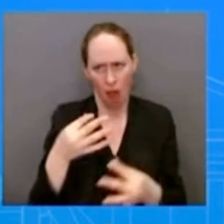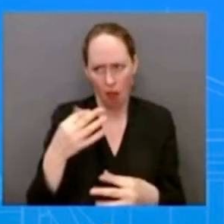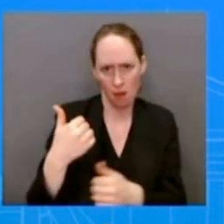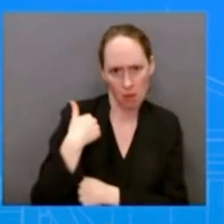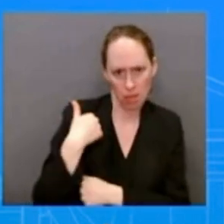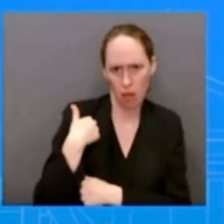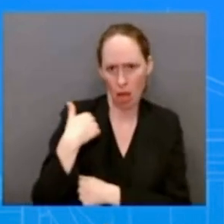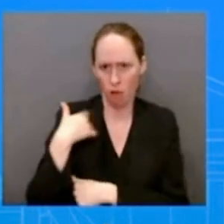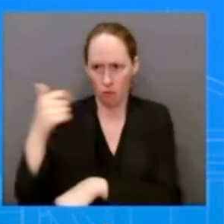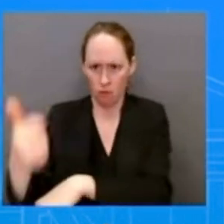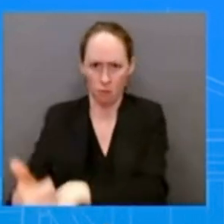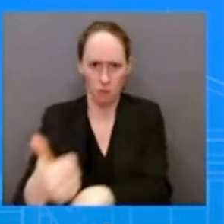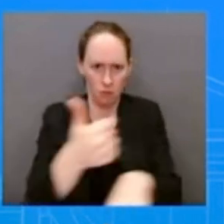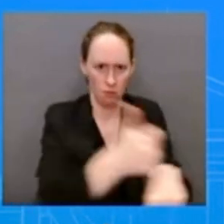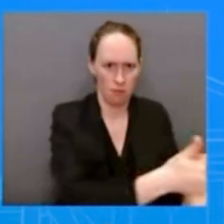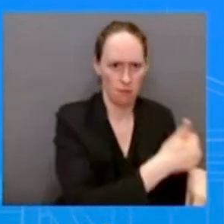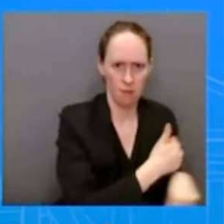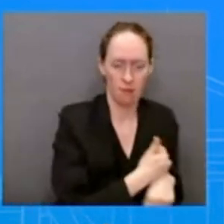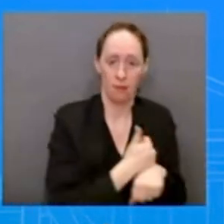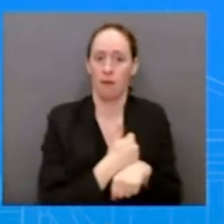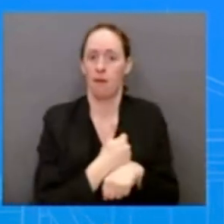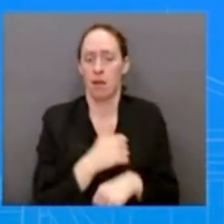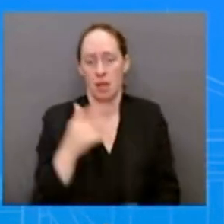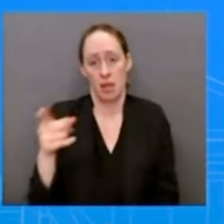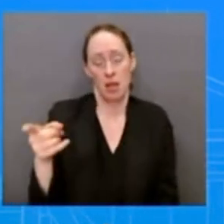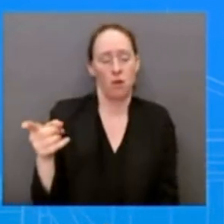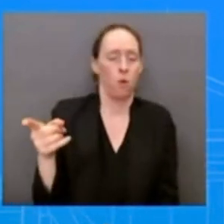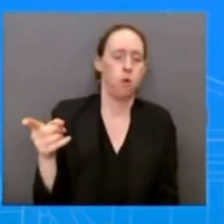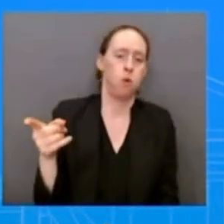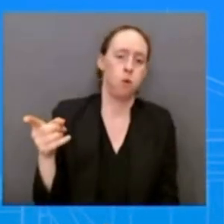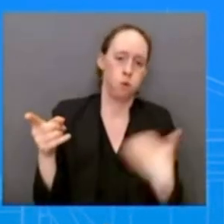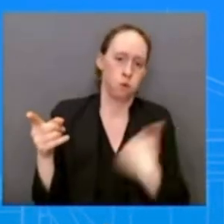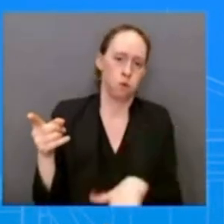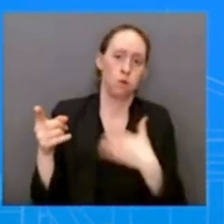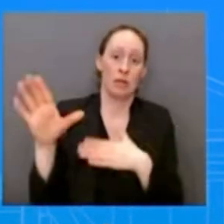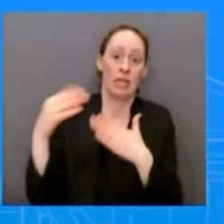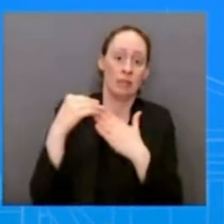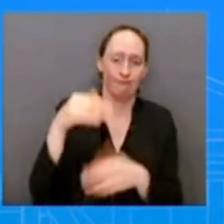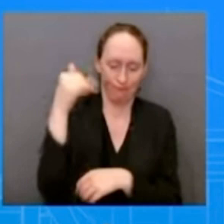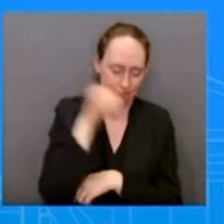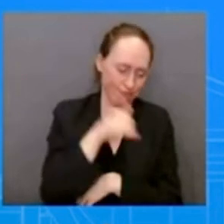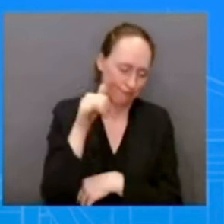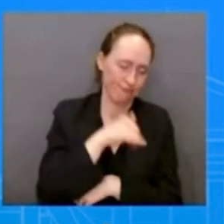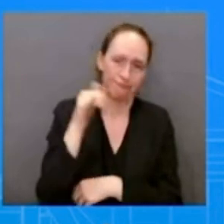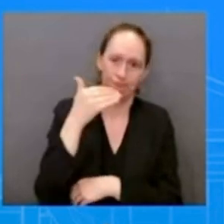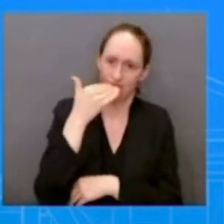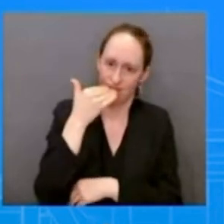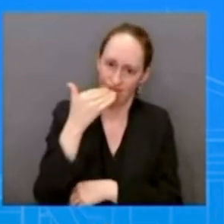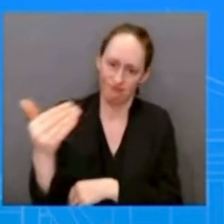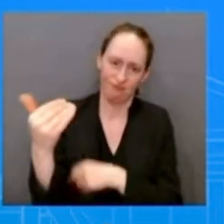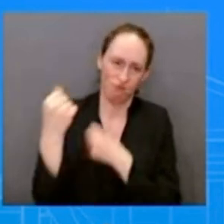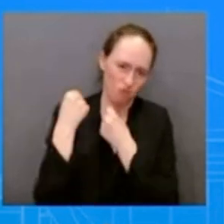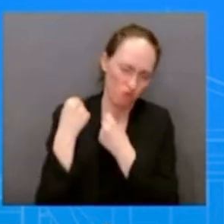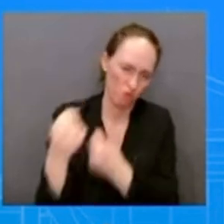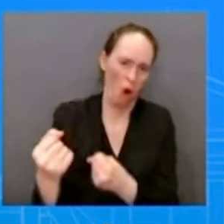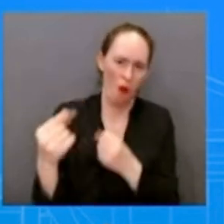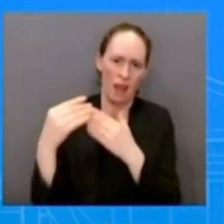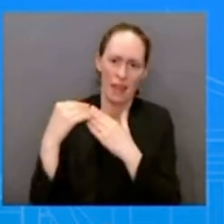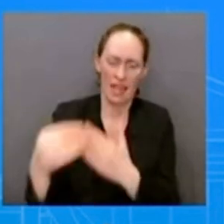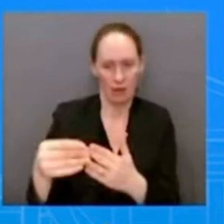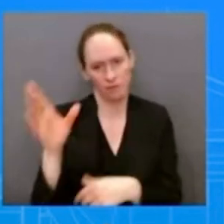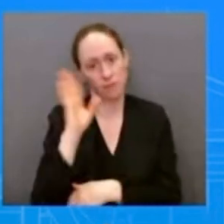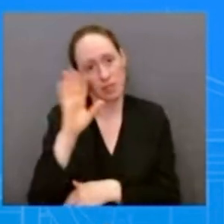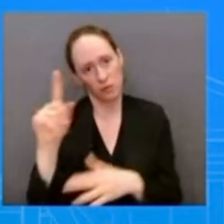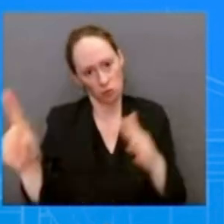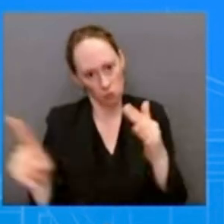incredible leadership under fire as a commander-in-chief in war going right to where it is that is where the heaviest fighting is right